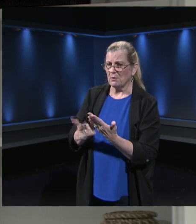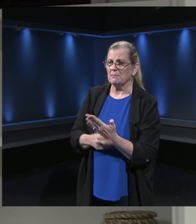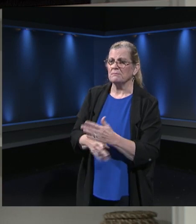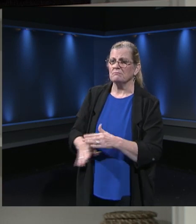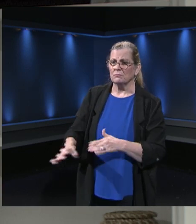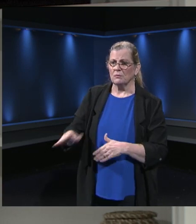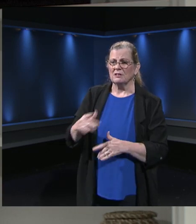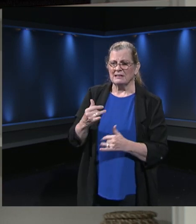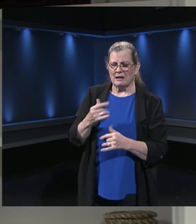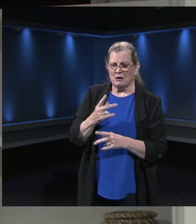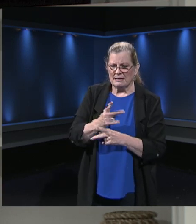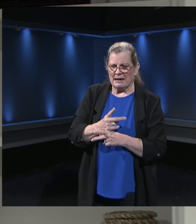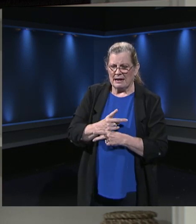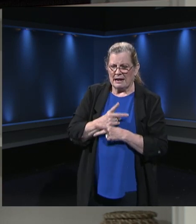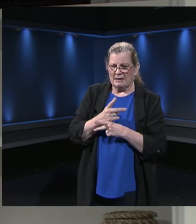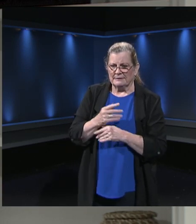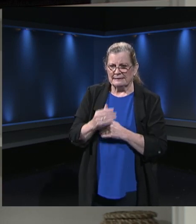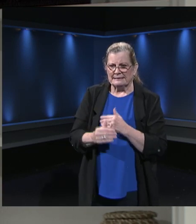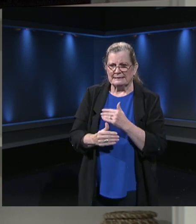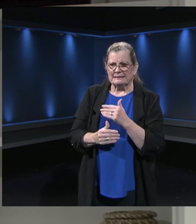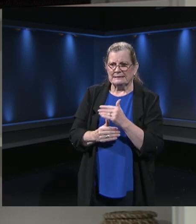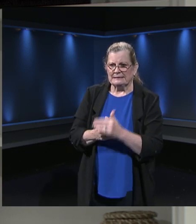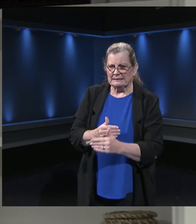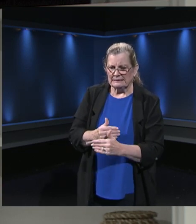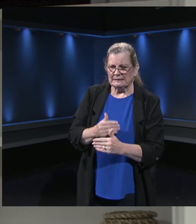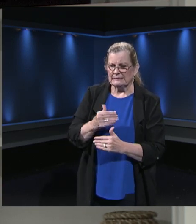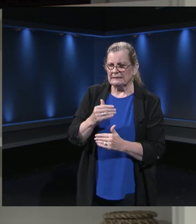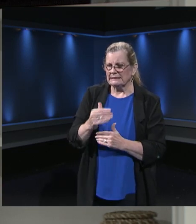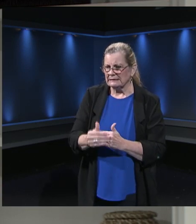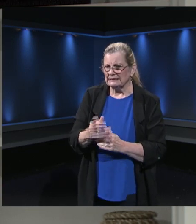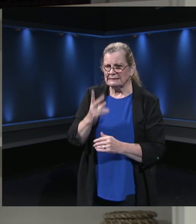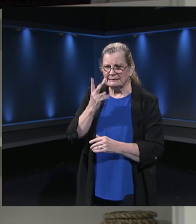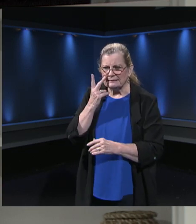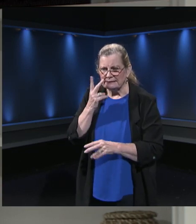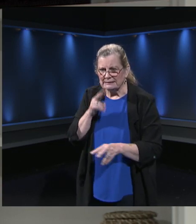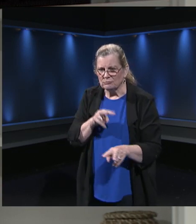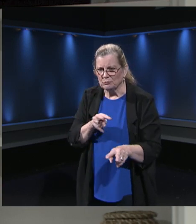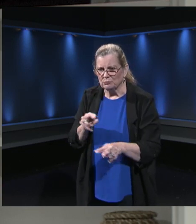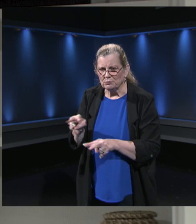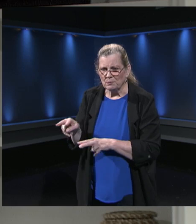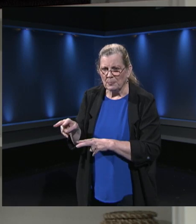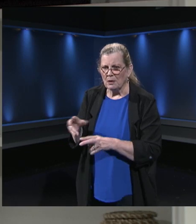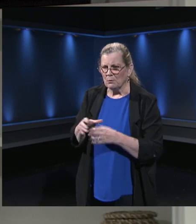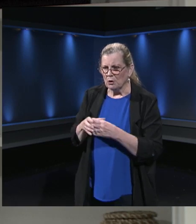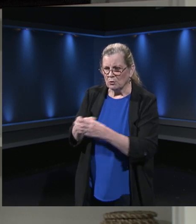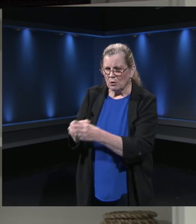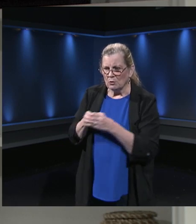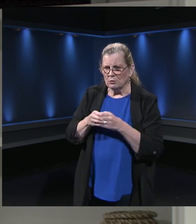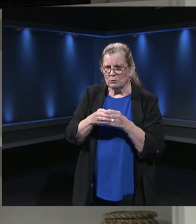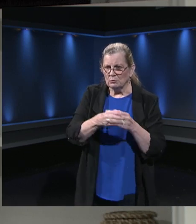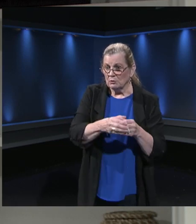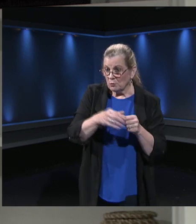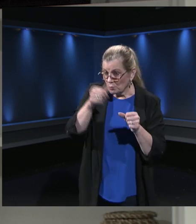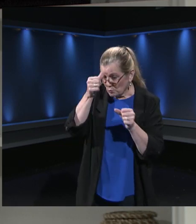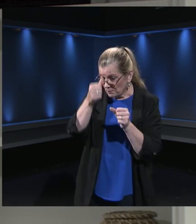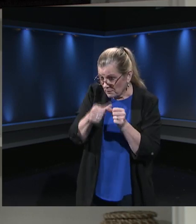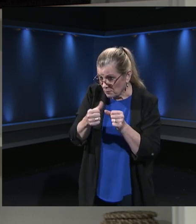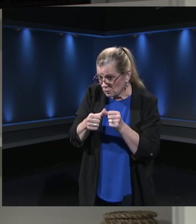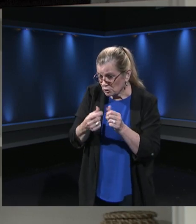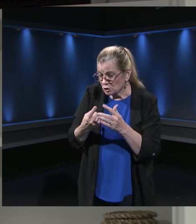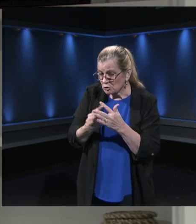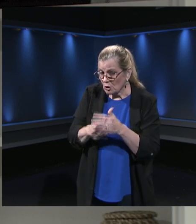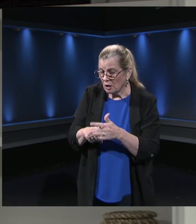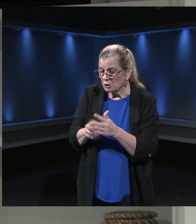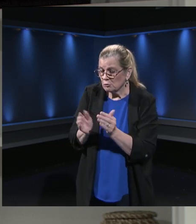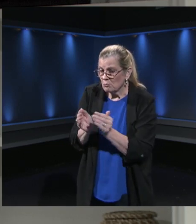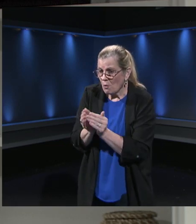and methodical fashion to bring students back. But we're going to start with cohort small groups of cohorts